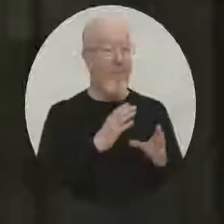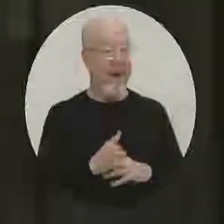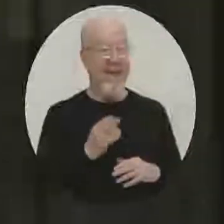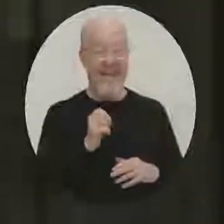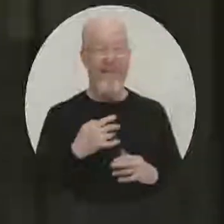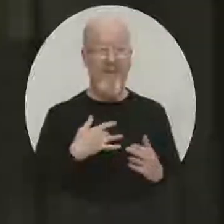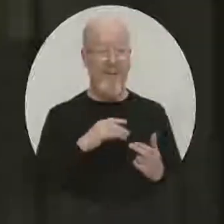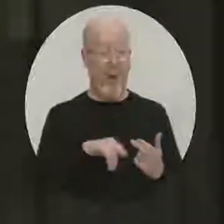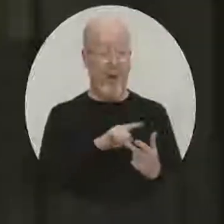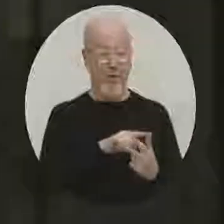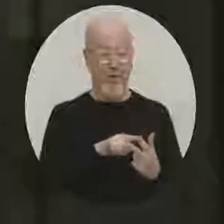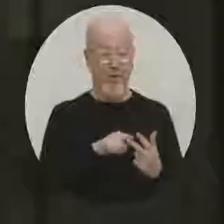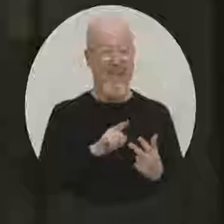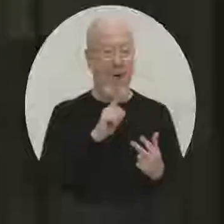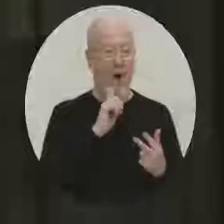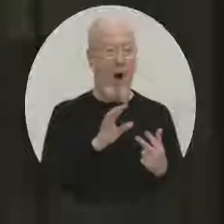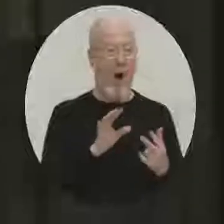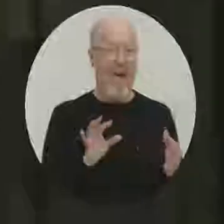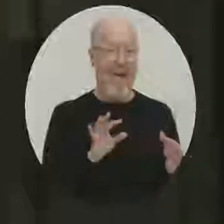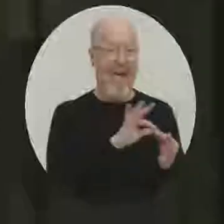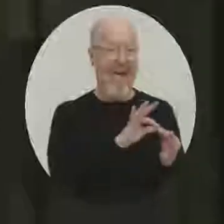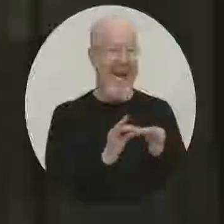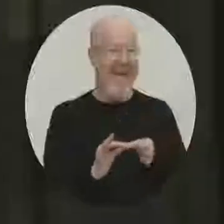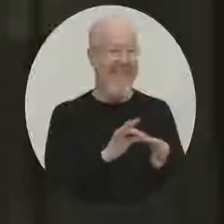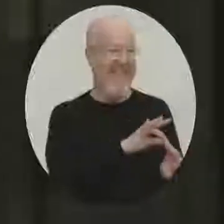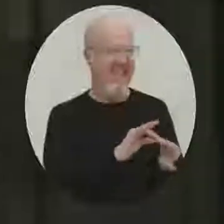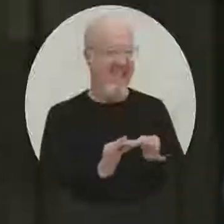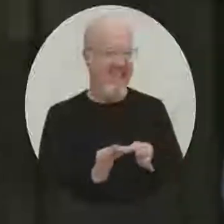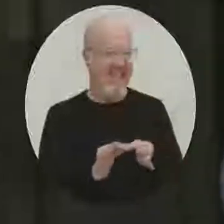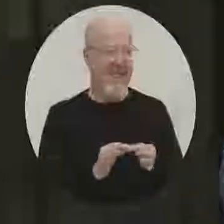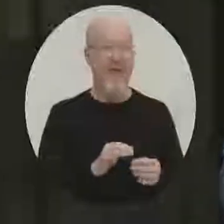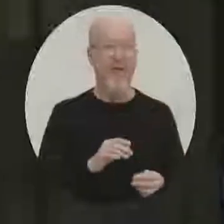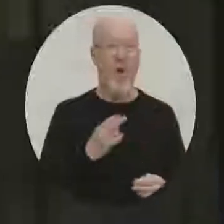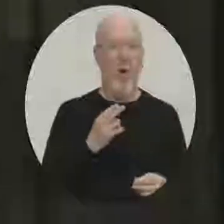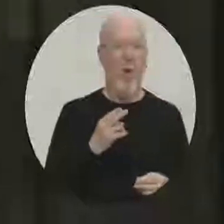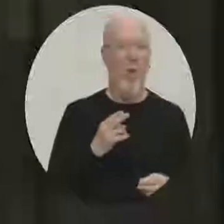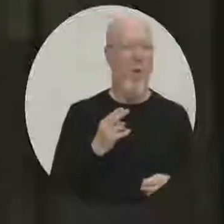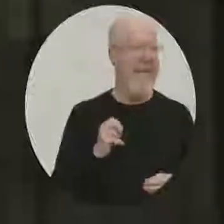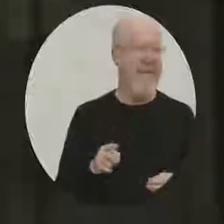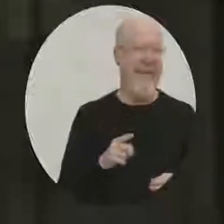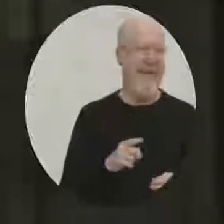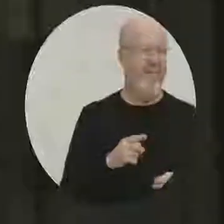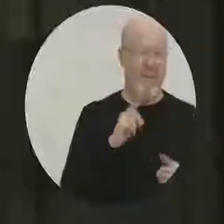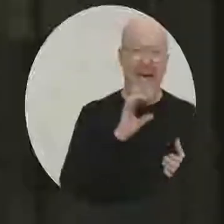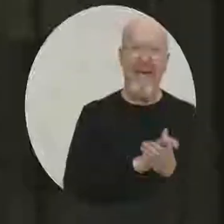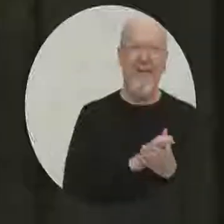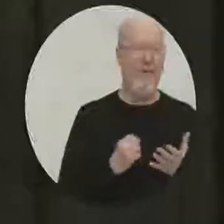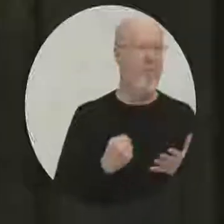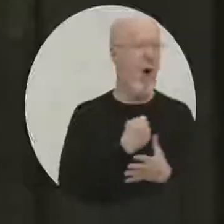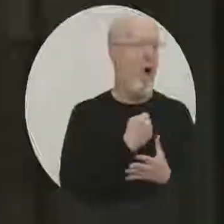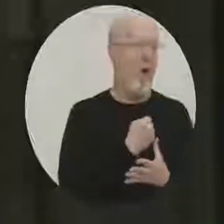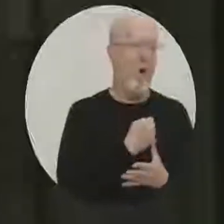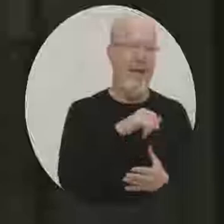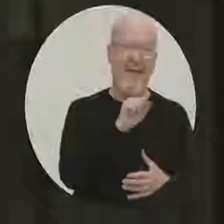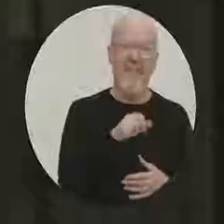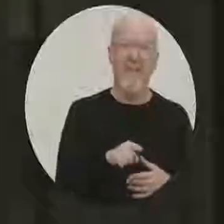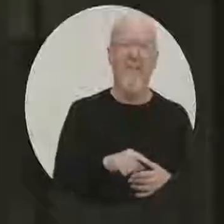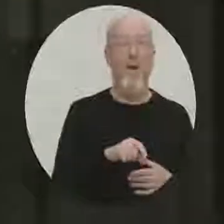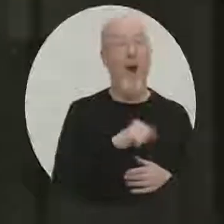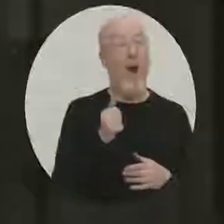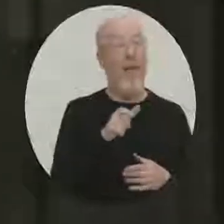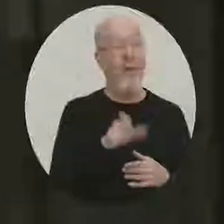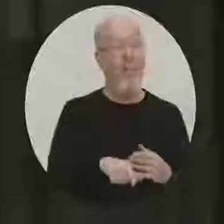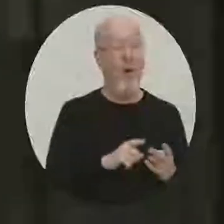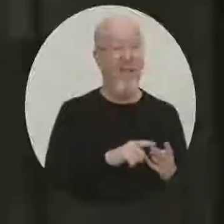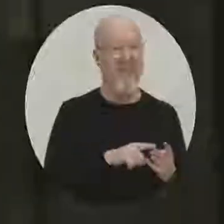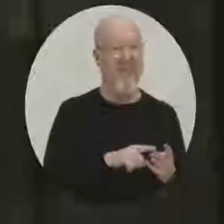And so for him, this is a very big priority for him, given he was the mayor of San Francisco and now working at the leadership level in the state. The other individuals,